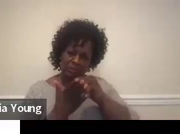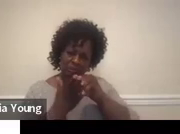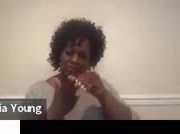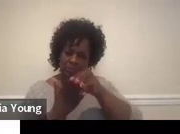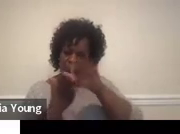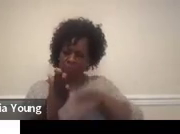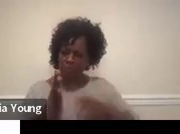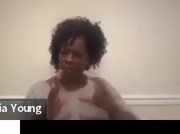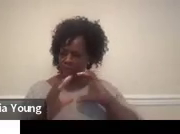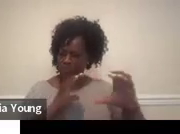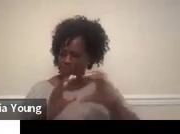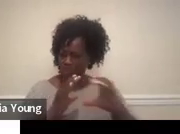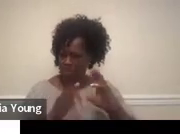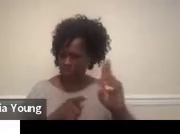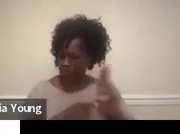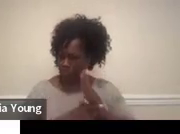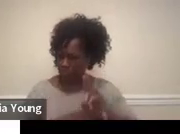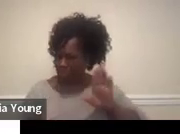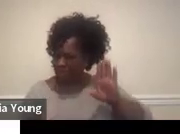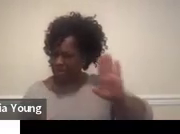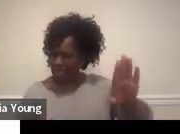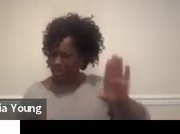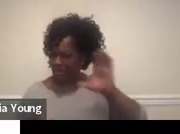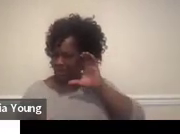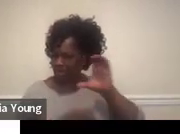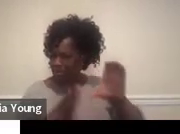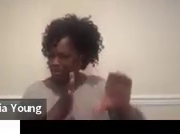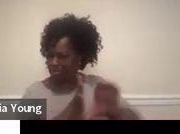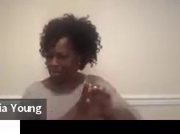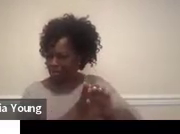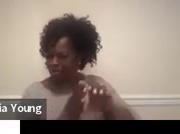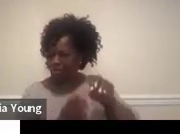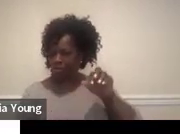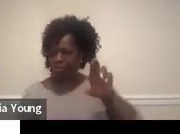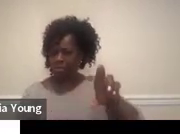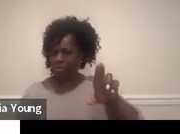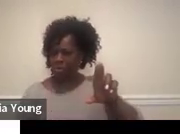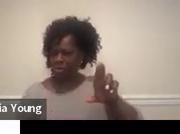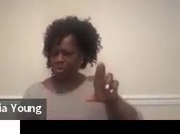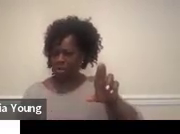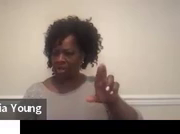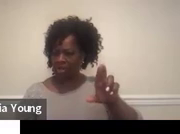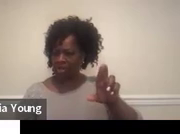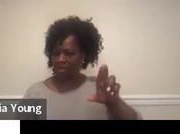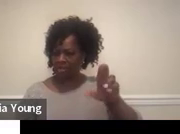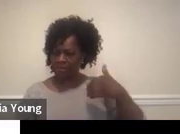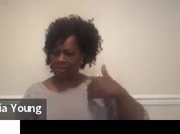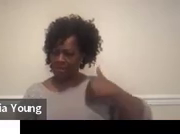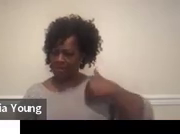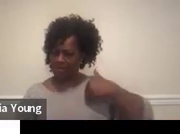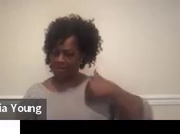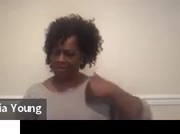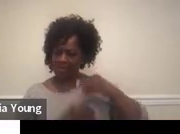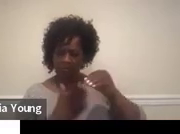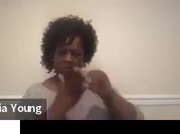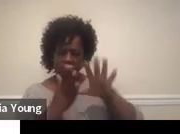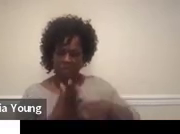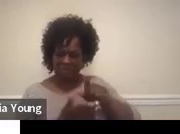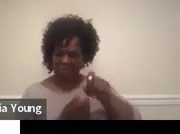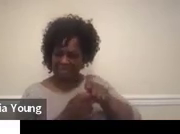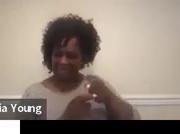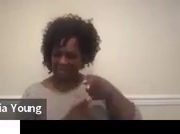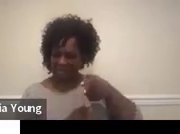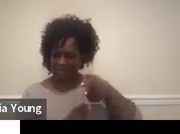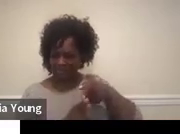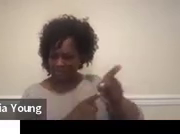you use their picture exchange system with them? Do they have, you know, I